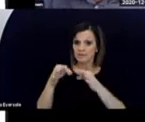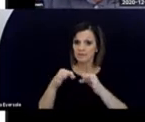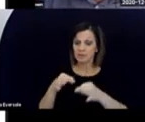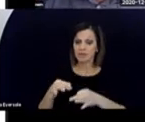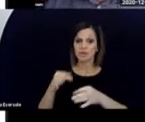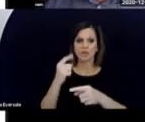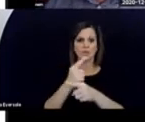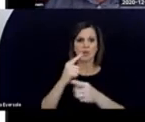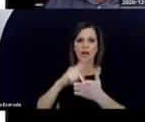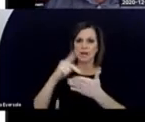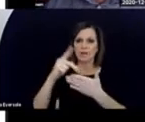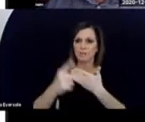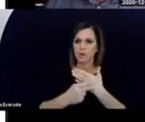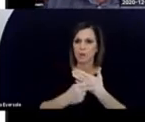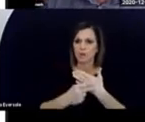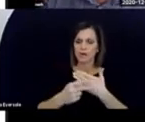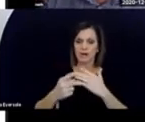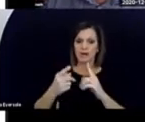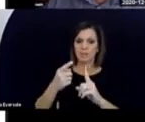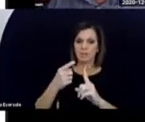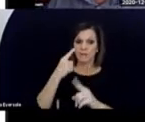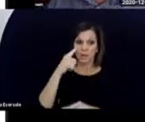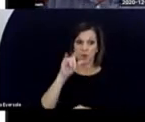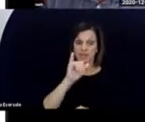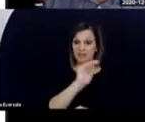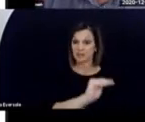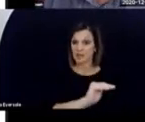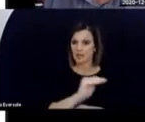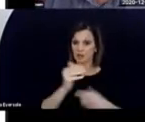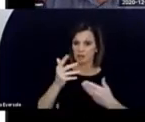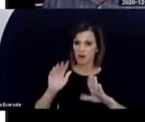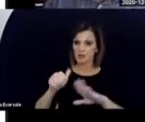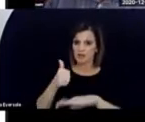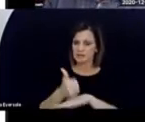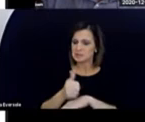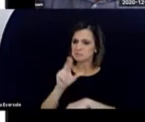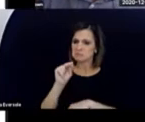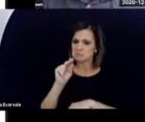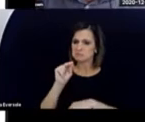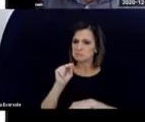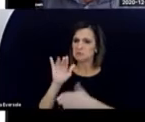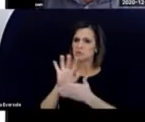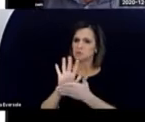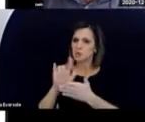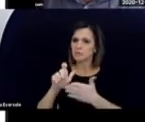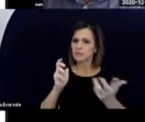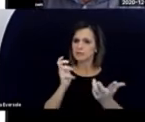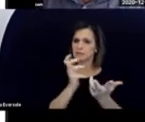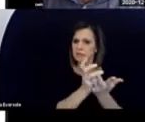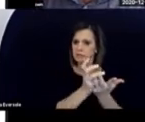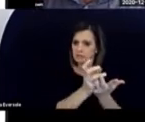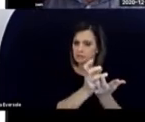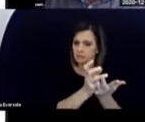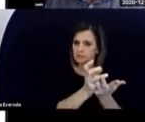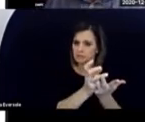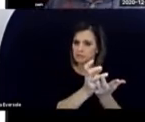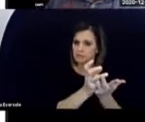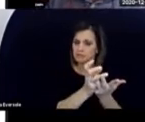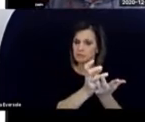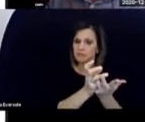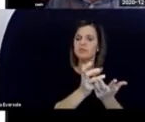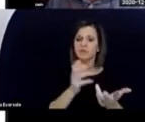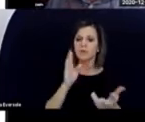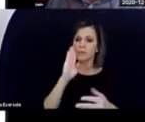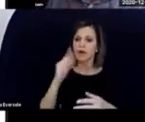will be places that are more favorable, more amenable, where there's a greater chance of success at